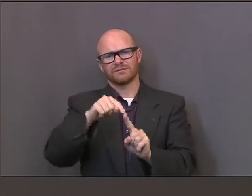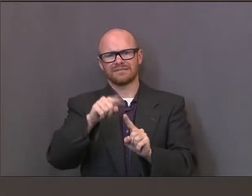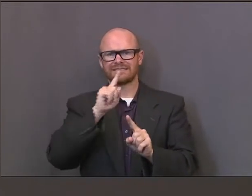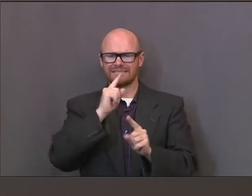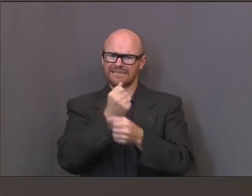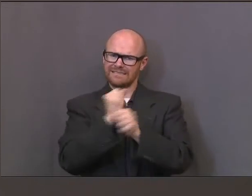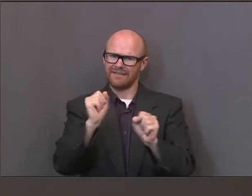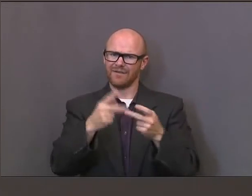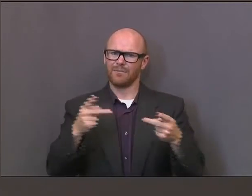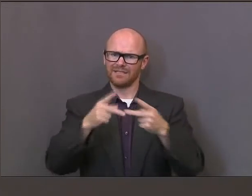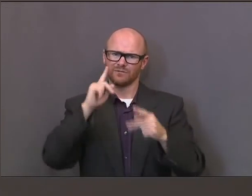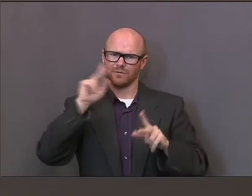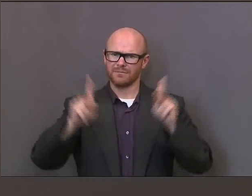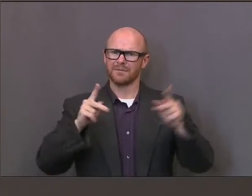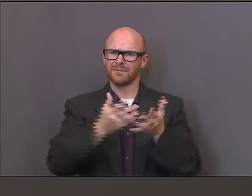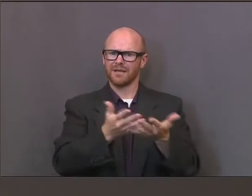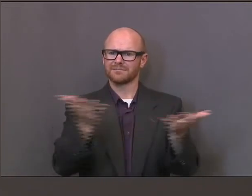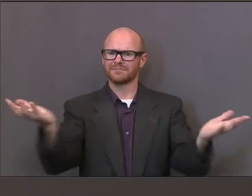Next question.